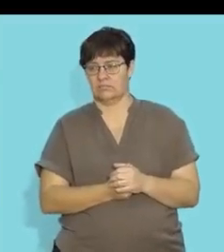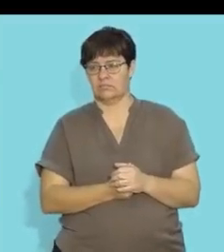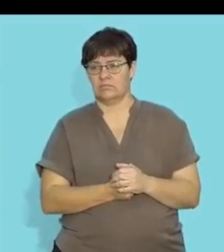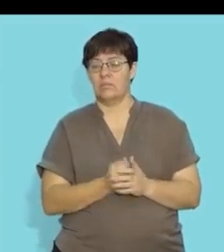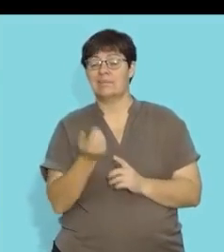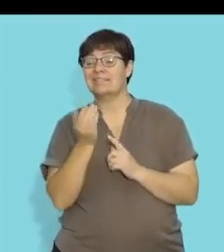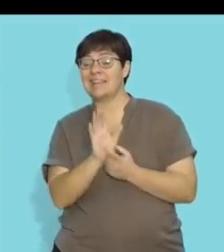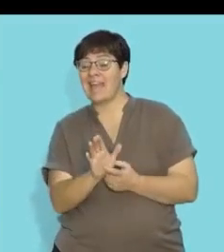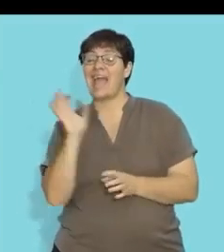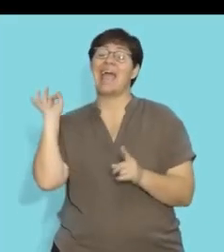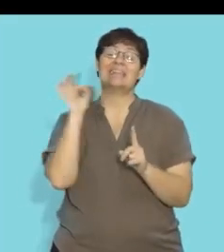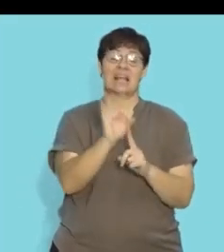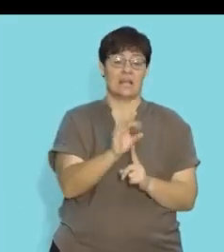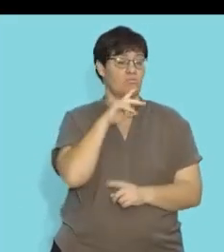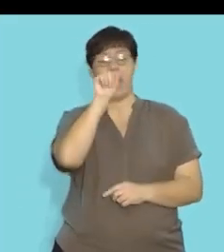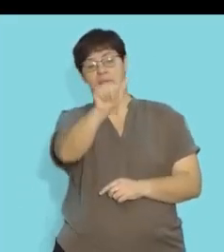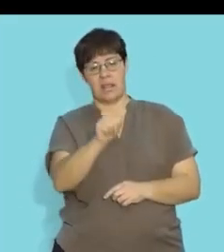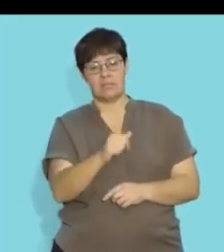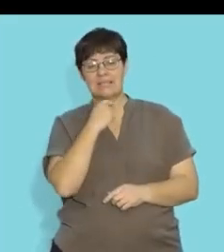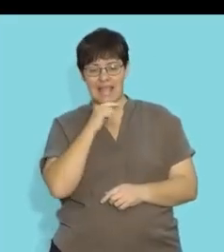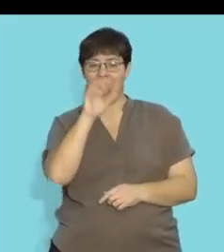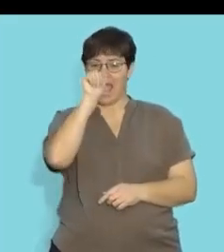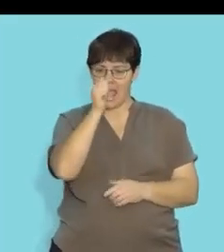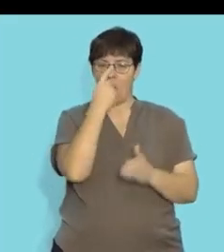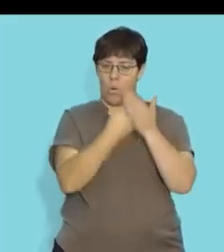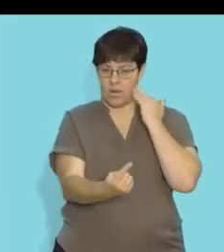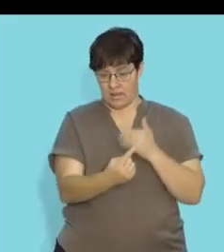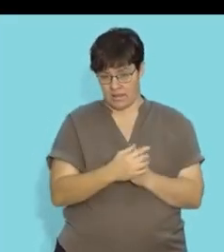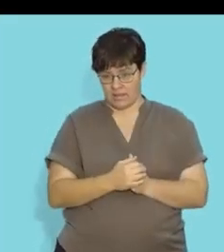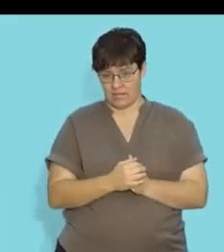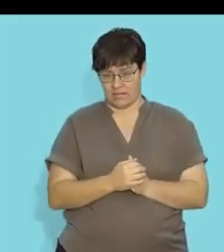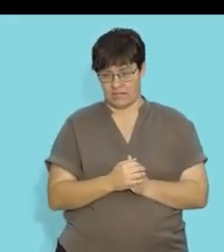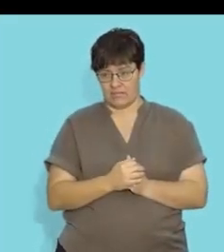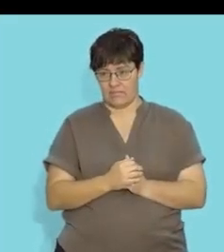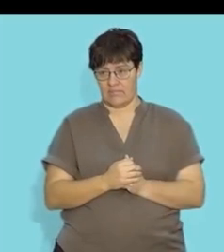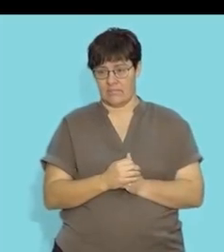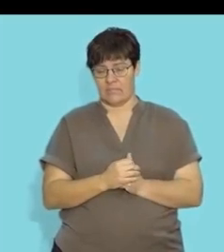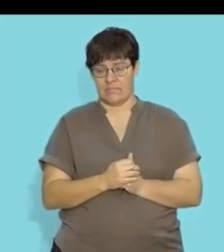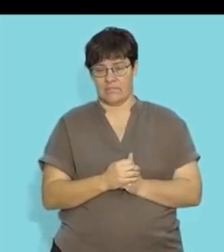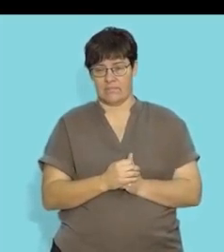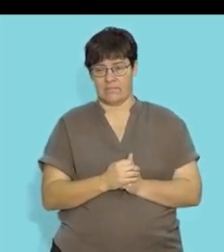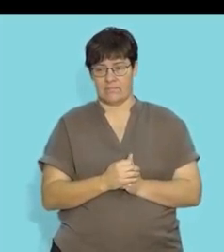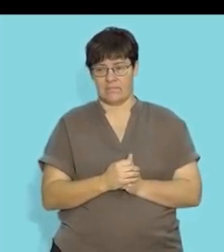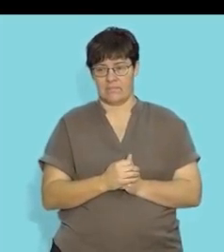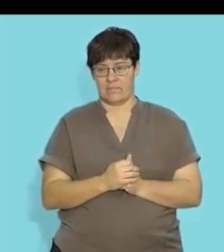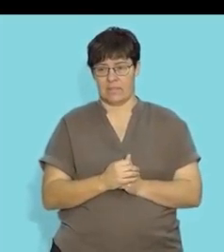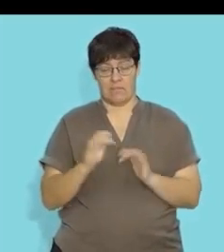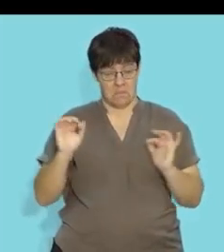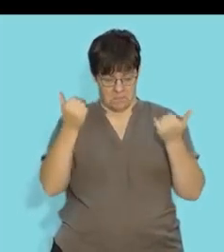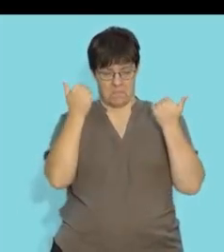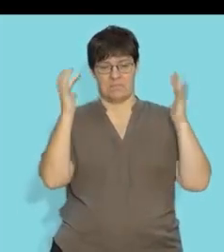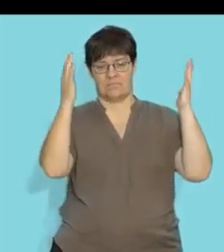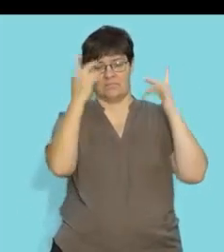illustrate exactly the way the question requires us to respond so it's a only well done if you've got that